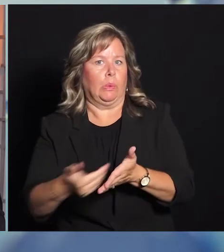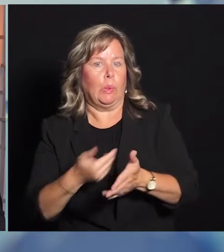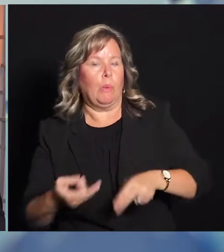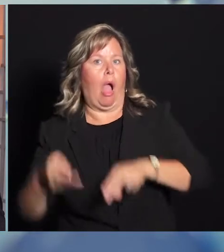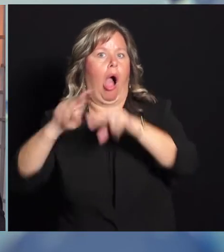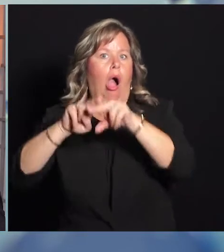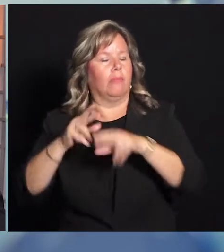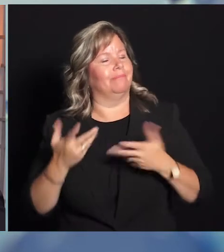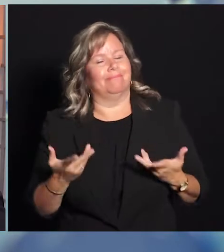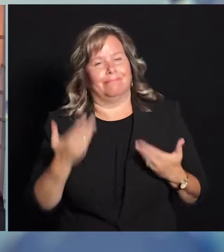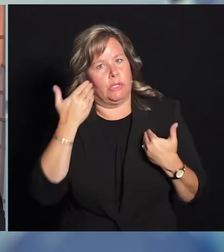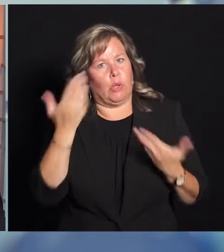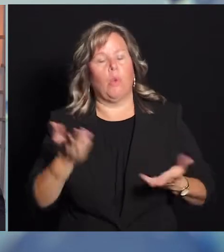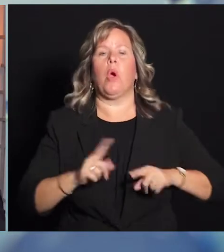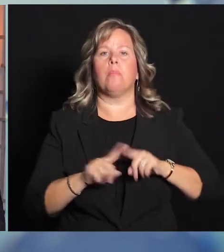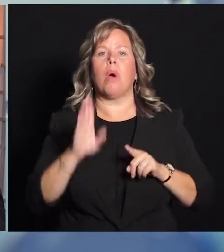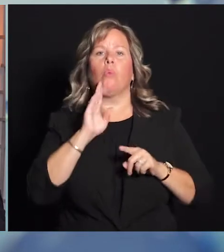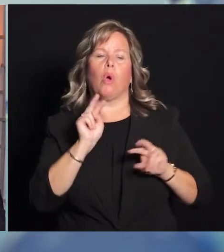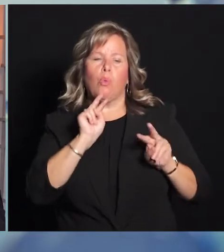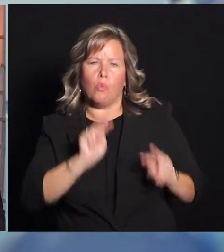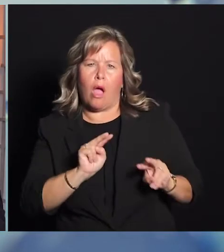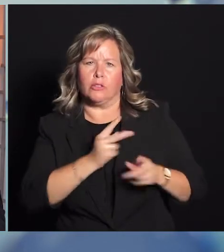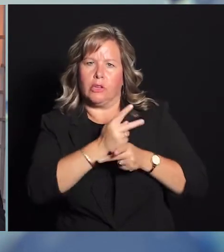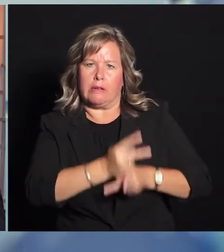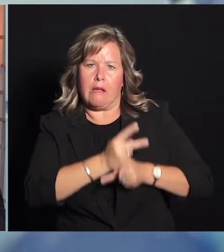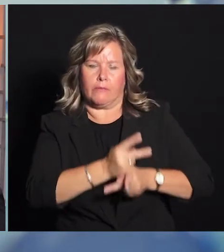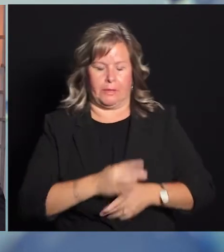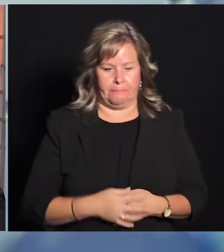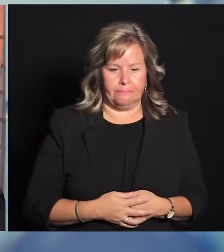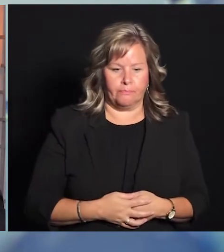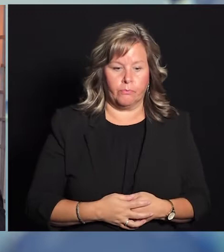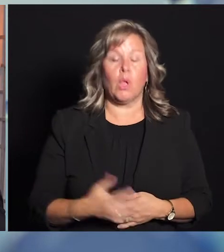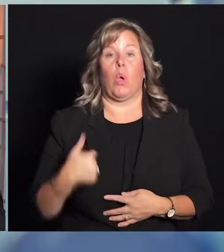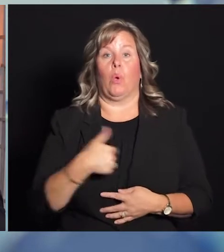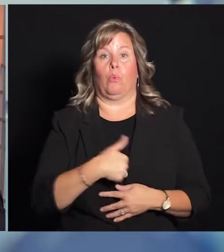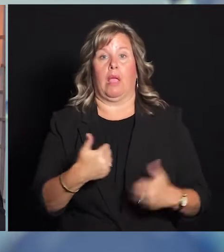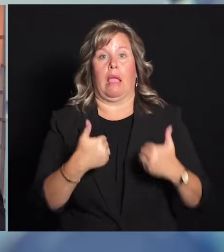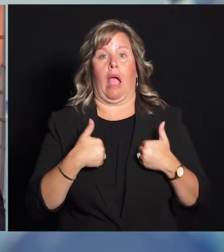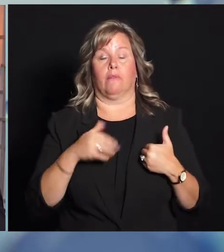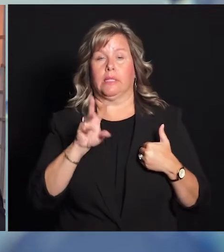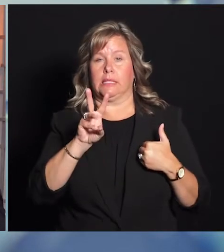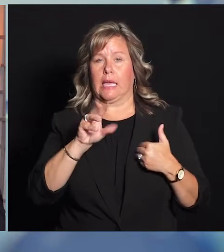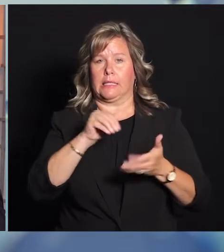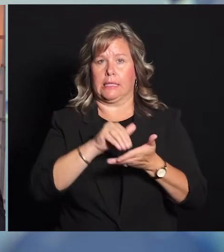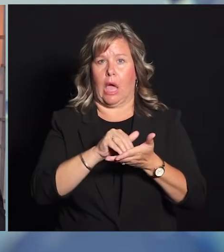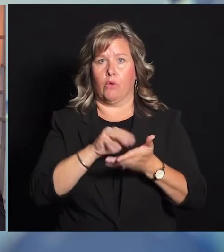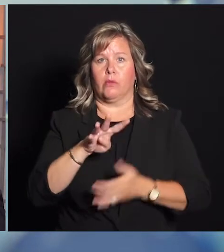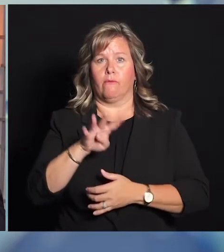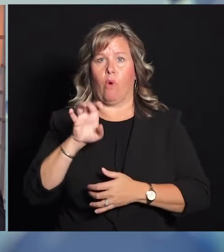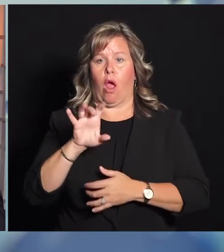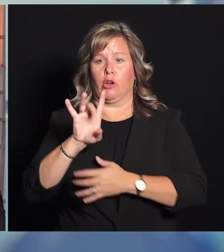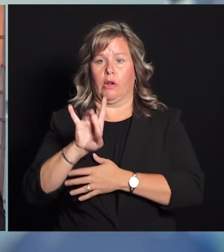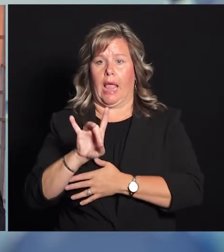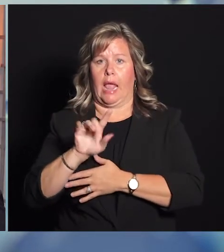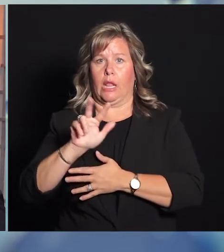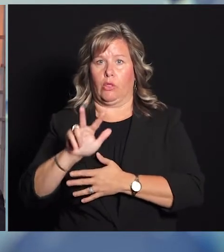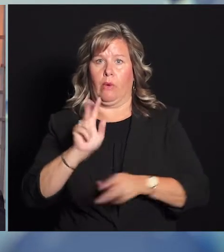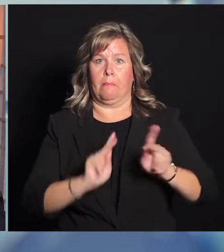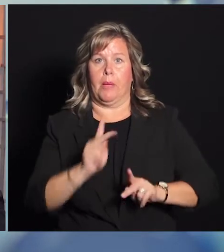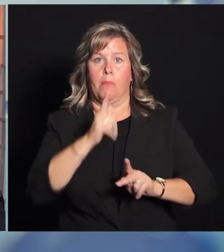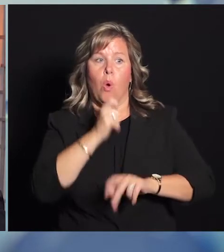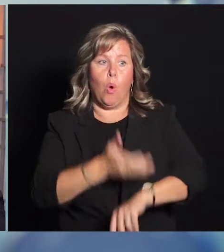of a new trend, but it's something we're watching very carefully. And right now we've had 6,483